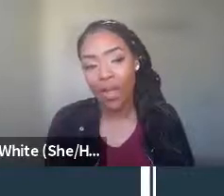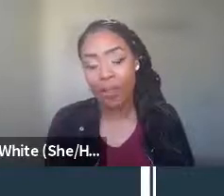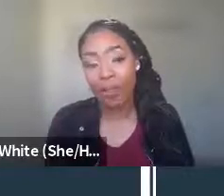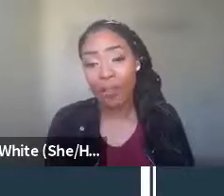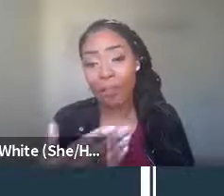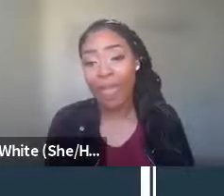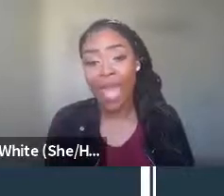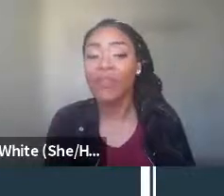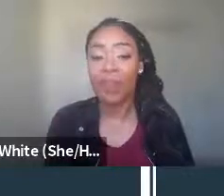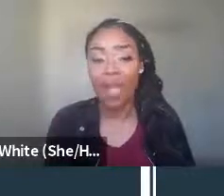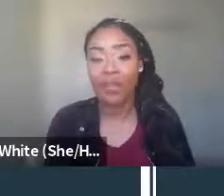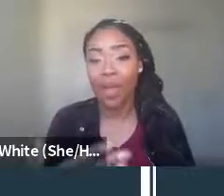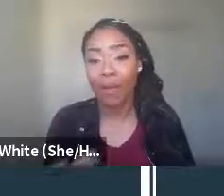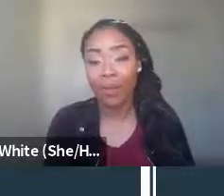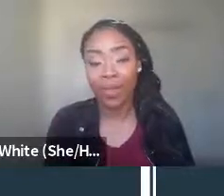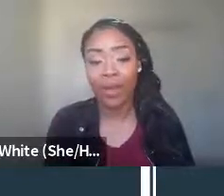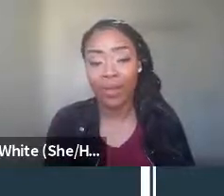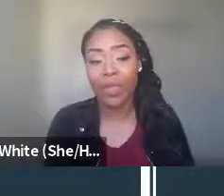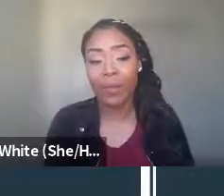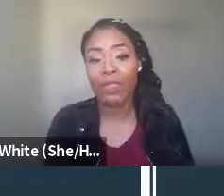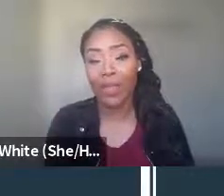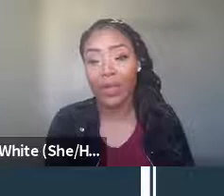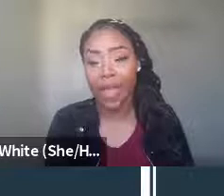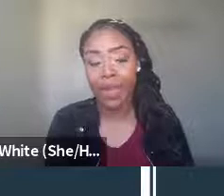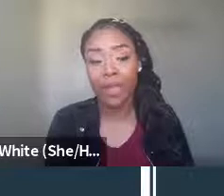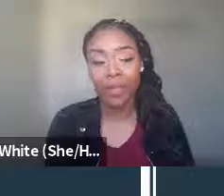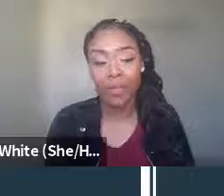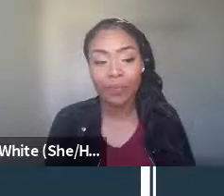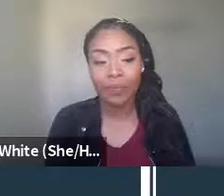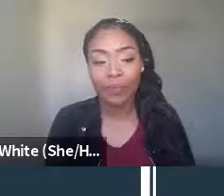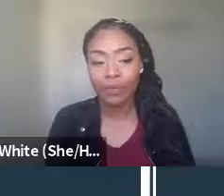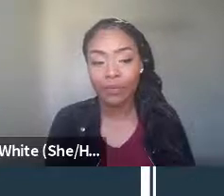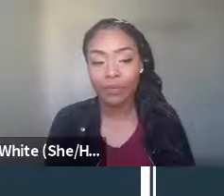may have an impact on how they're going to be able to learn that.